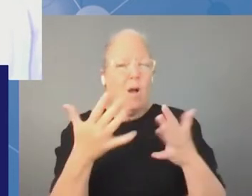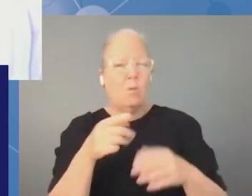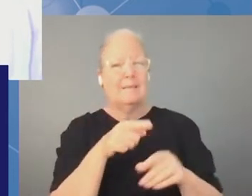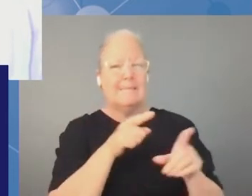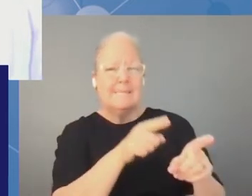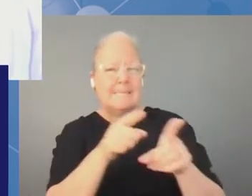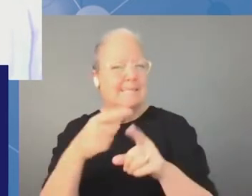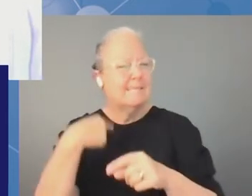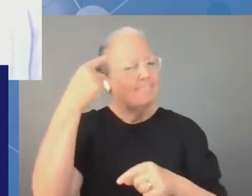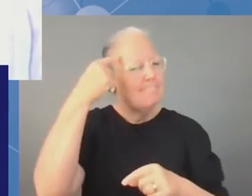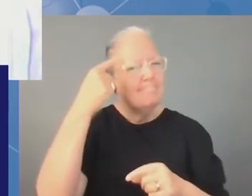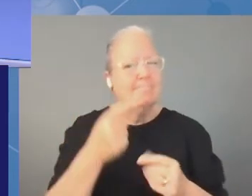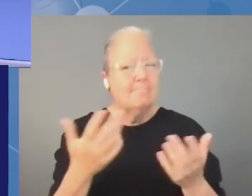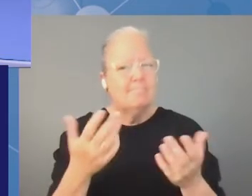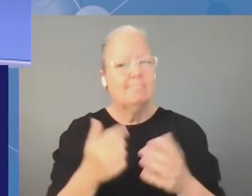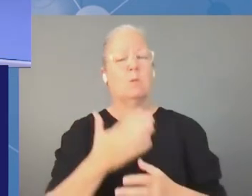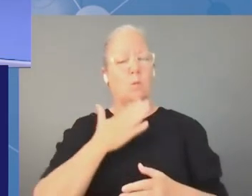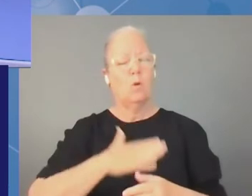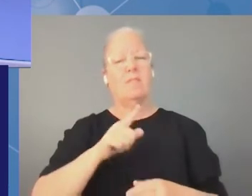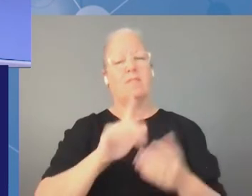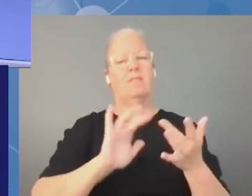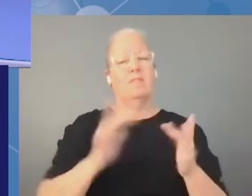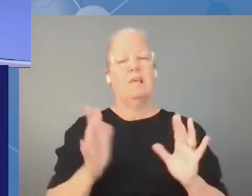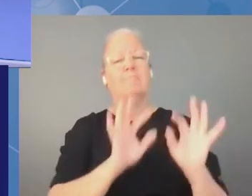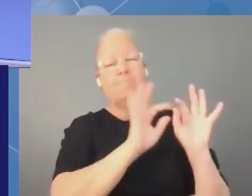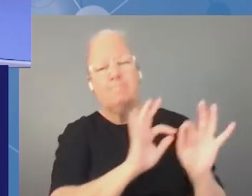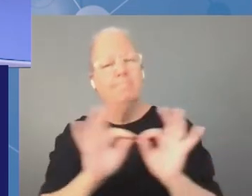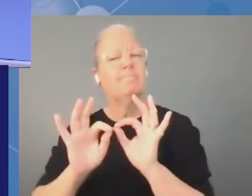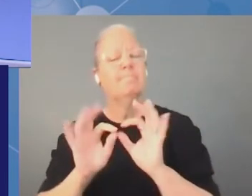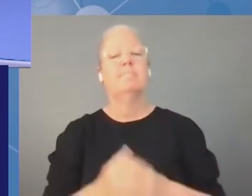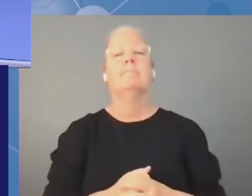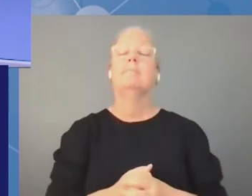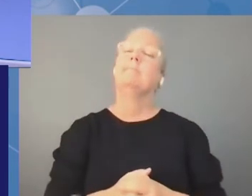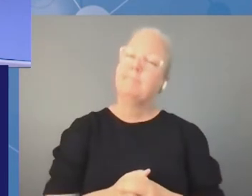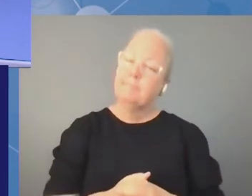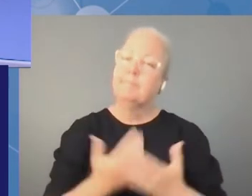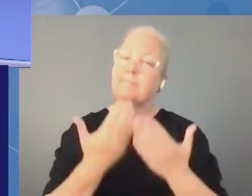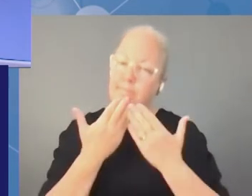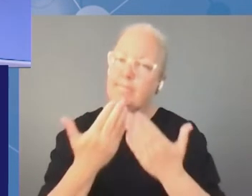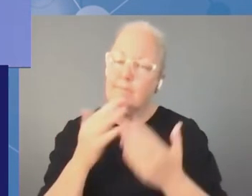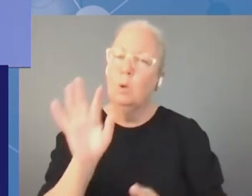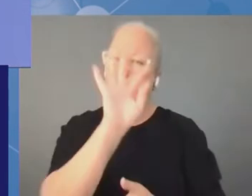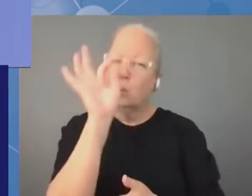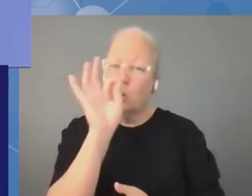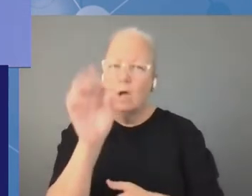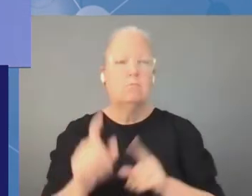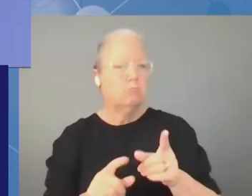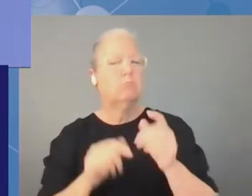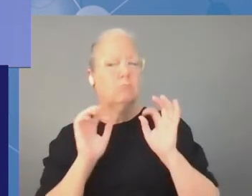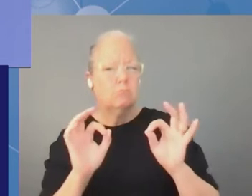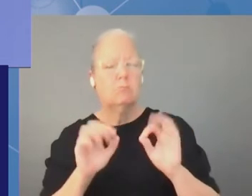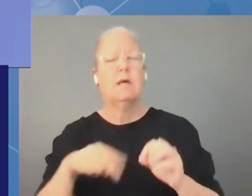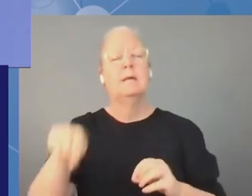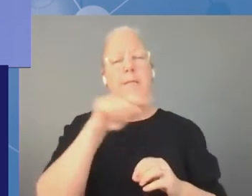Thank you very much for those questions. And these are certainly good questions for us to reflect on and to discuss during